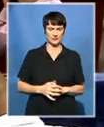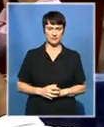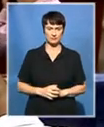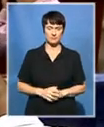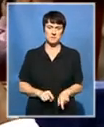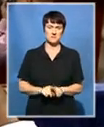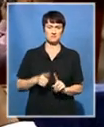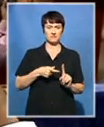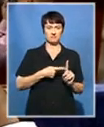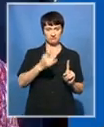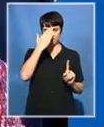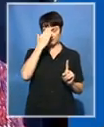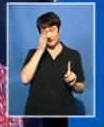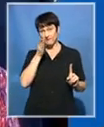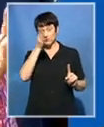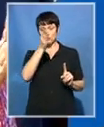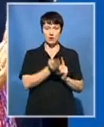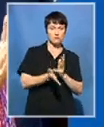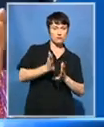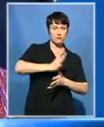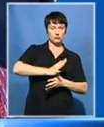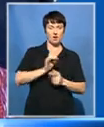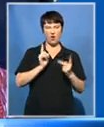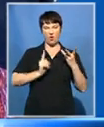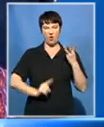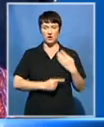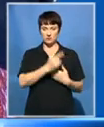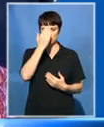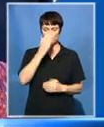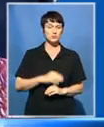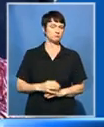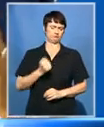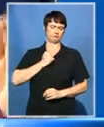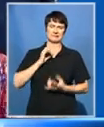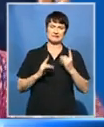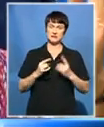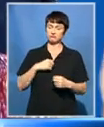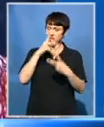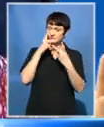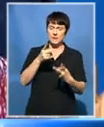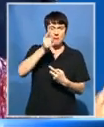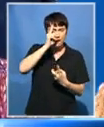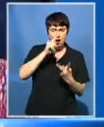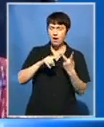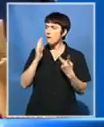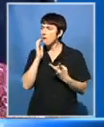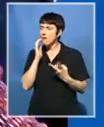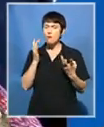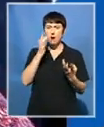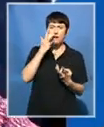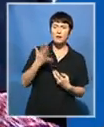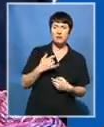about future priorities. We've always been working as the city. We didn't look at black, white or coloured areas.